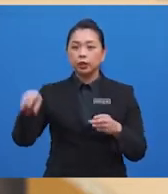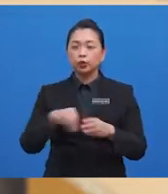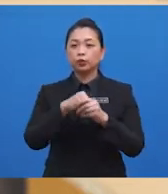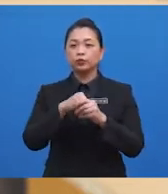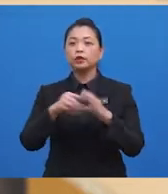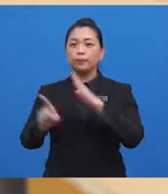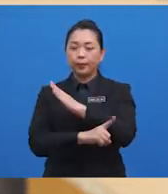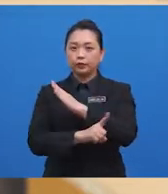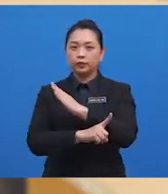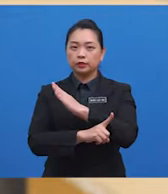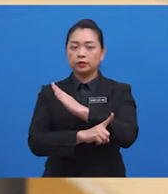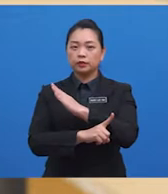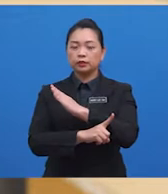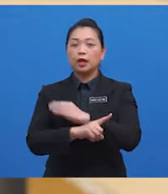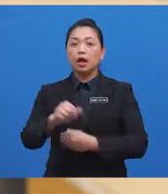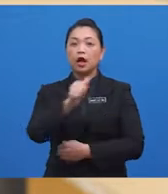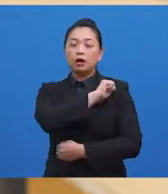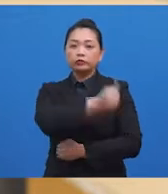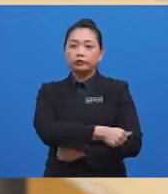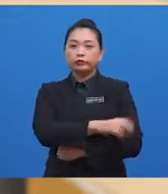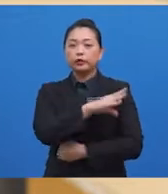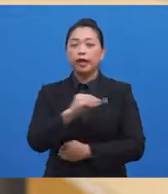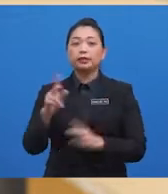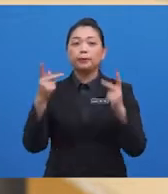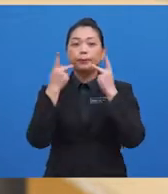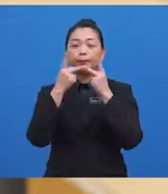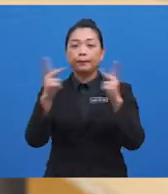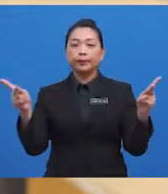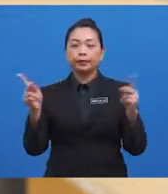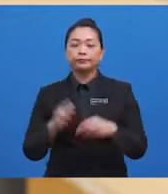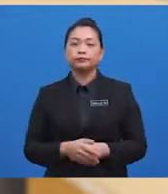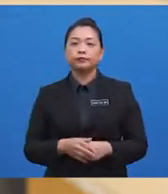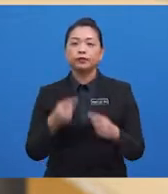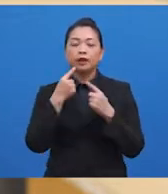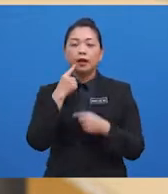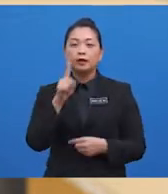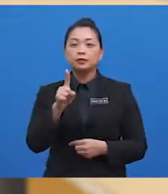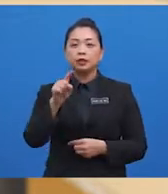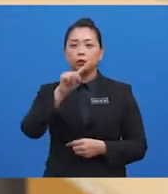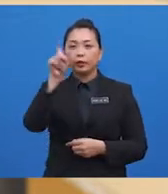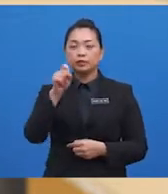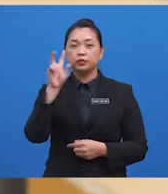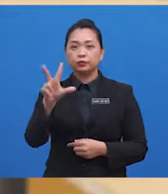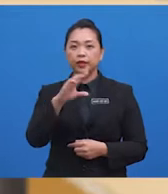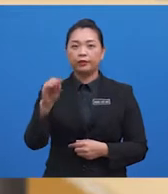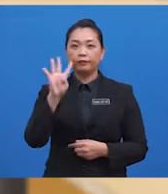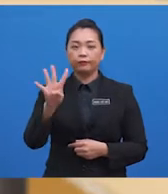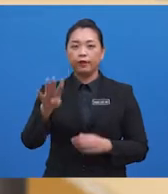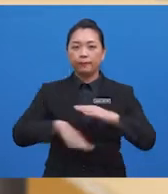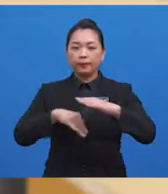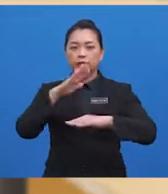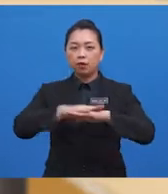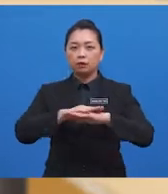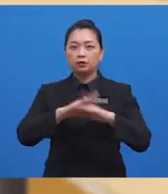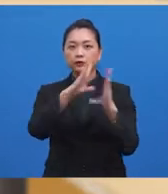from both the authorities and the public. Now, answer questions 3 and 4 based